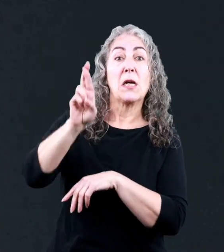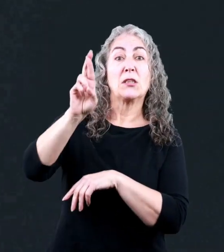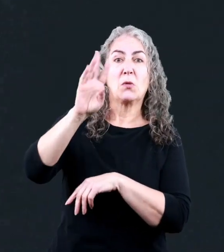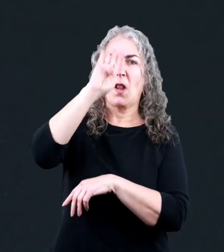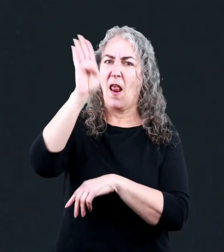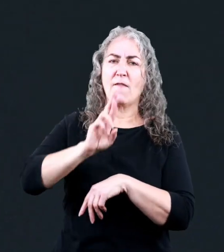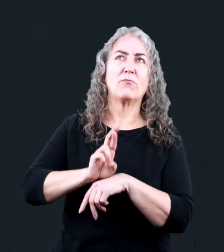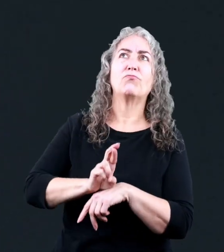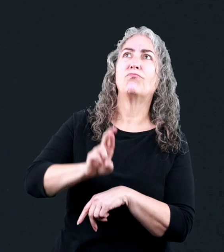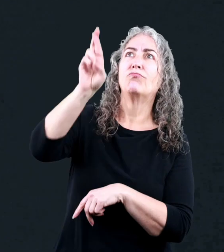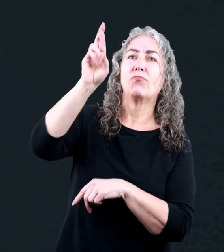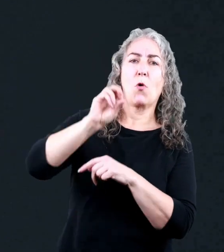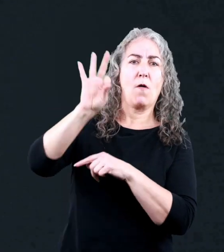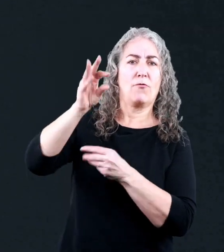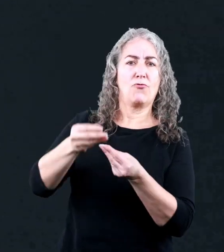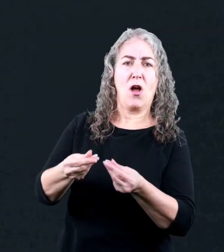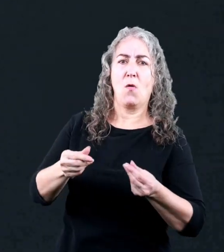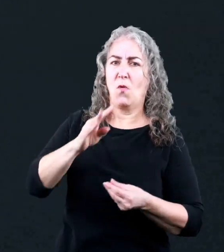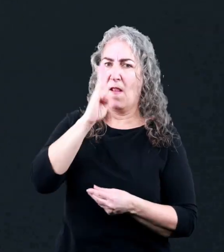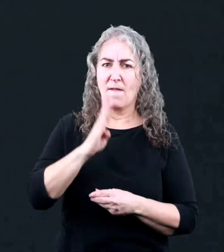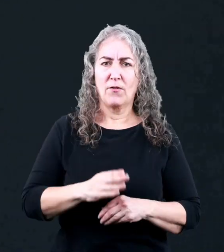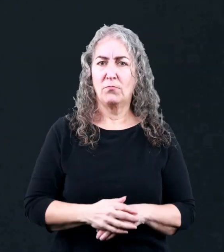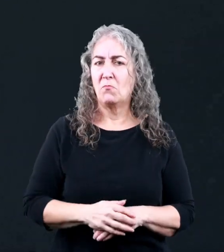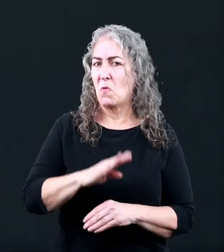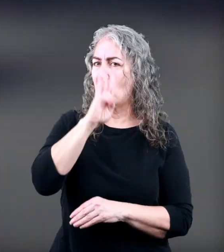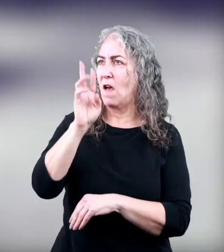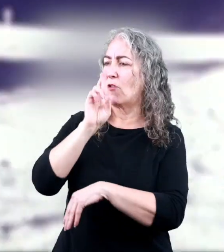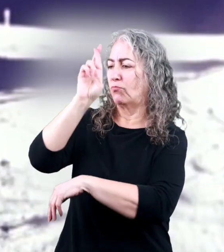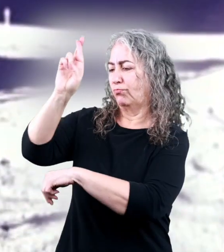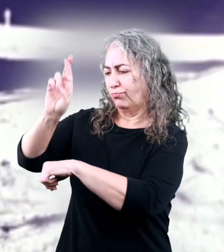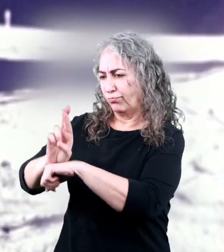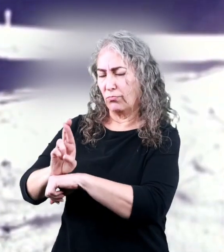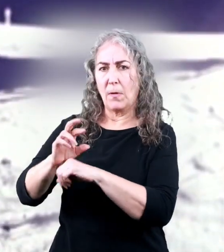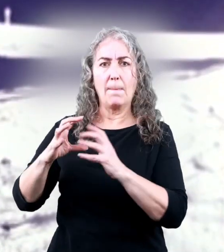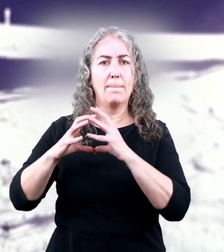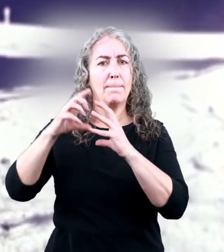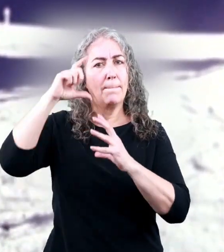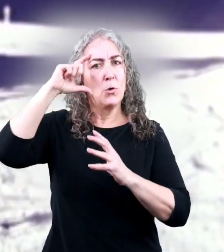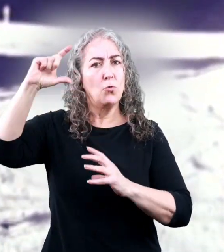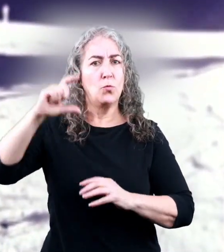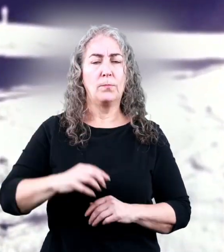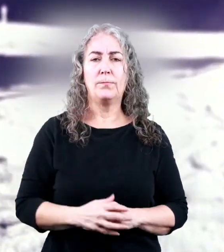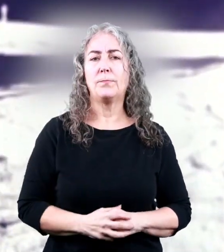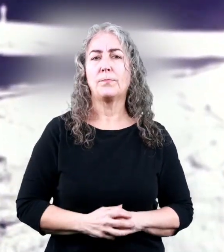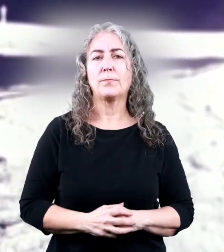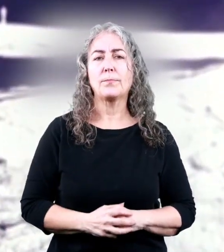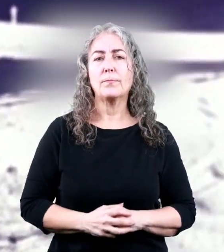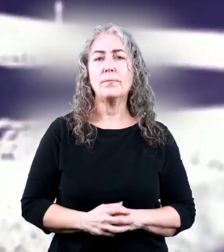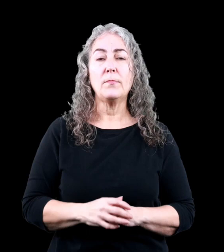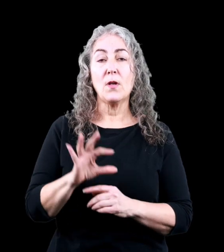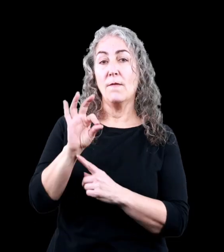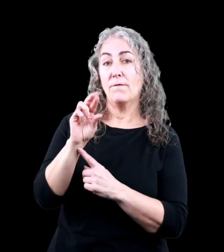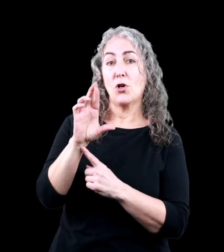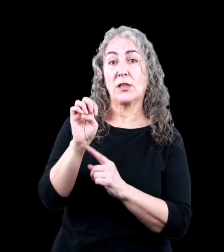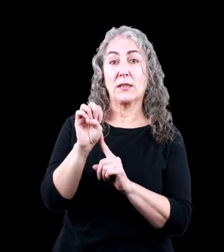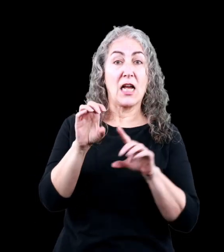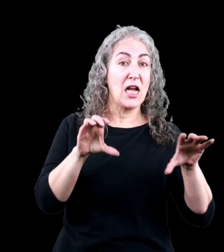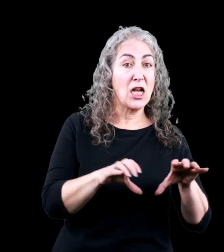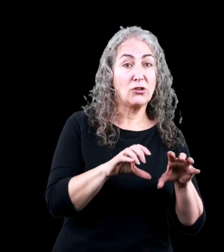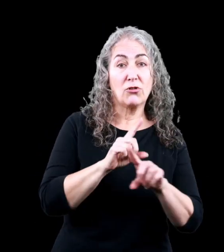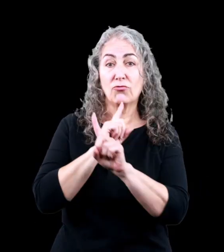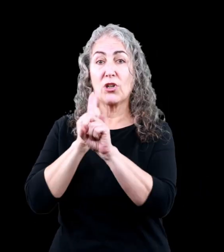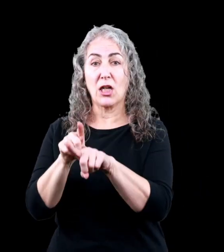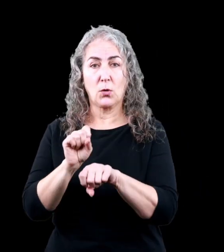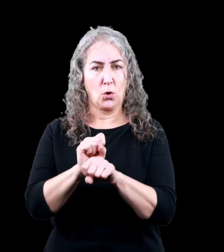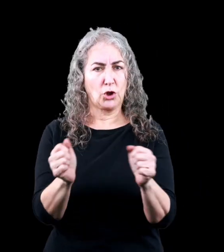shuttle would never have lifted off the ground, and we would never have landed on the moon. The force of